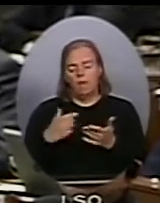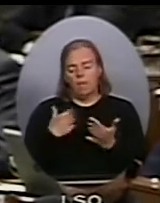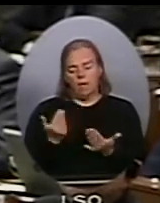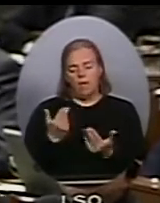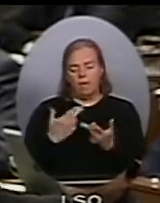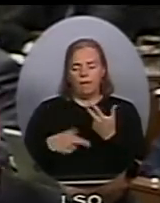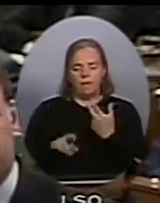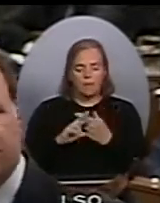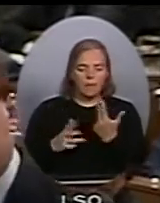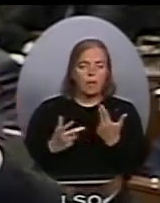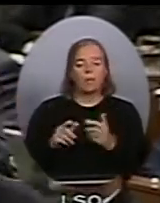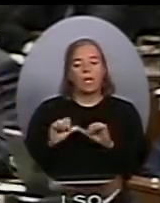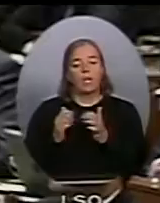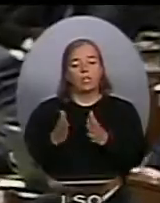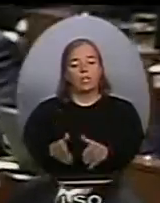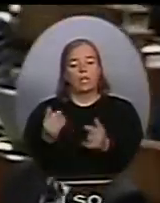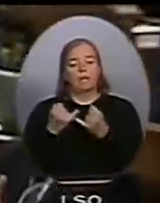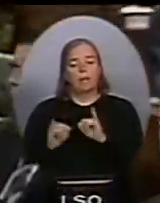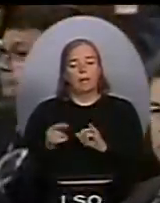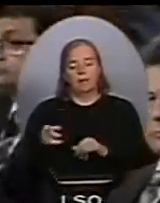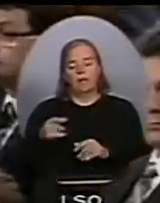hearing her views. Well, Mr.